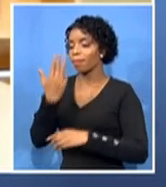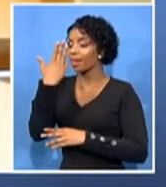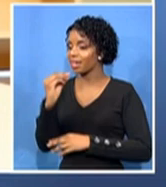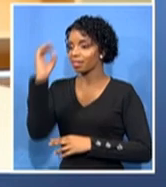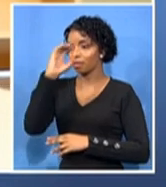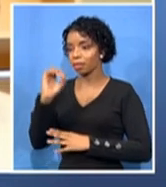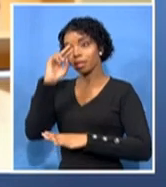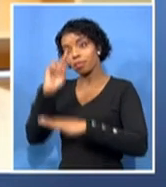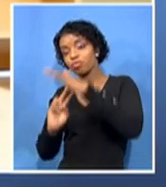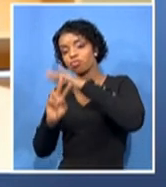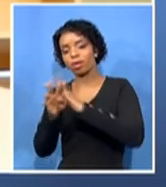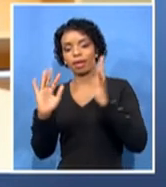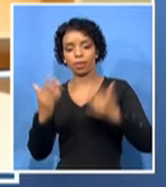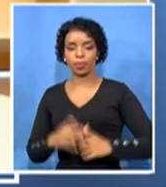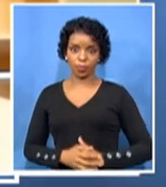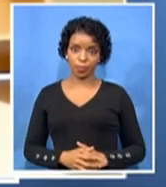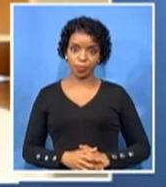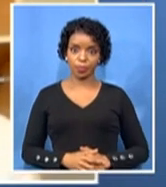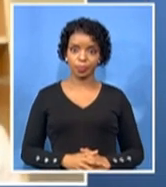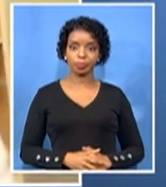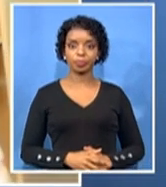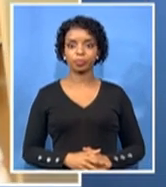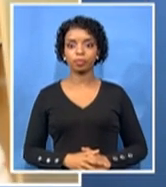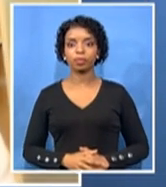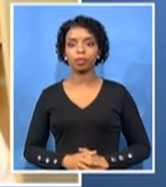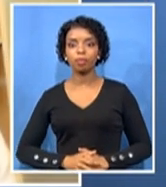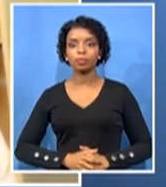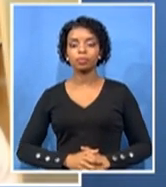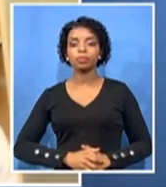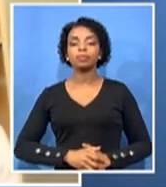Thank you very much and good morning to the viewers.